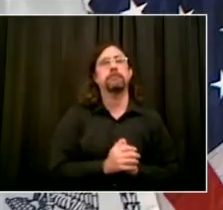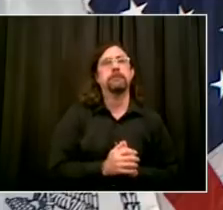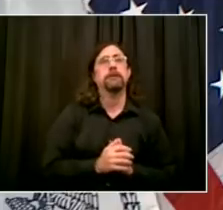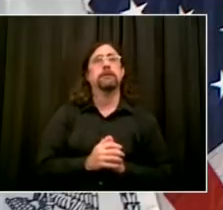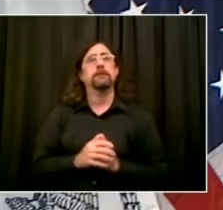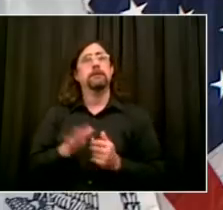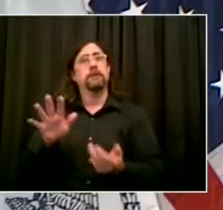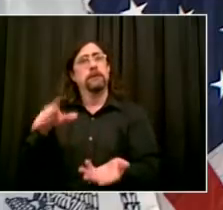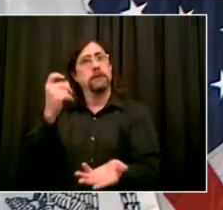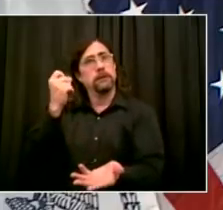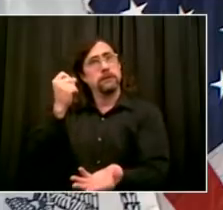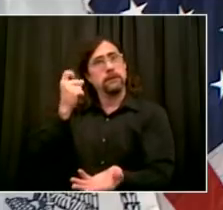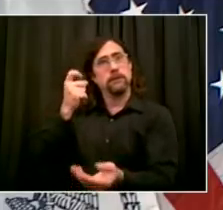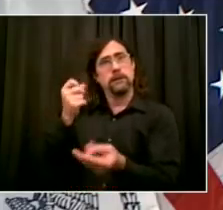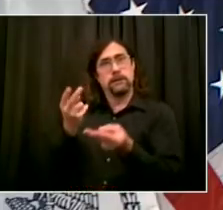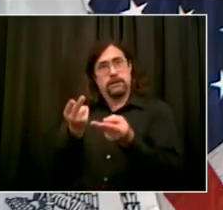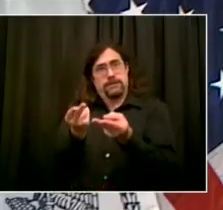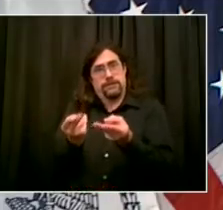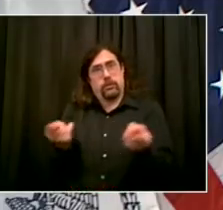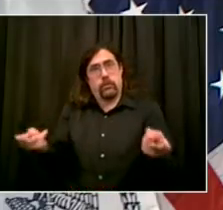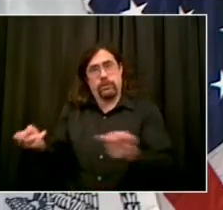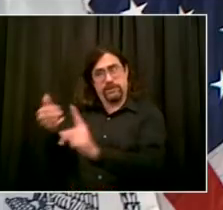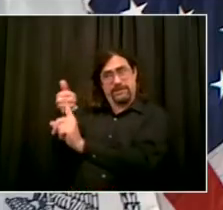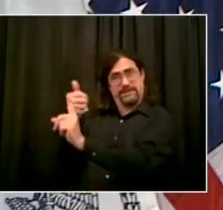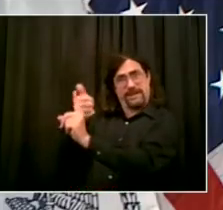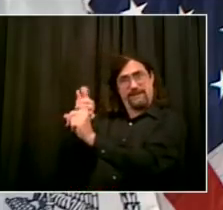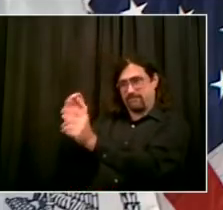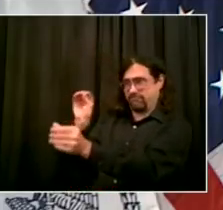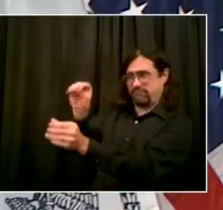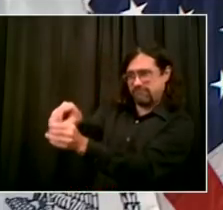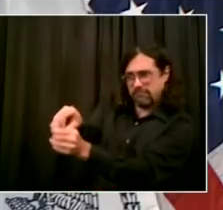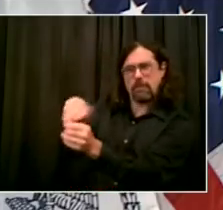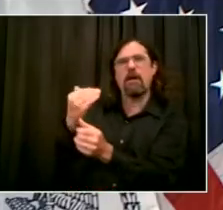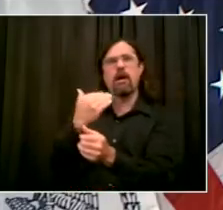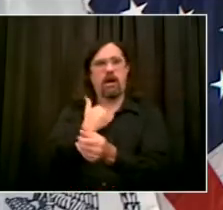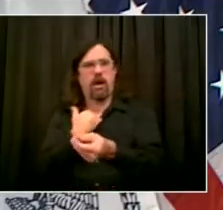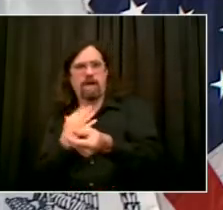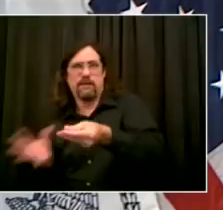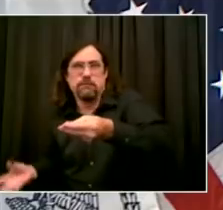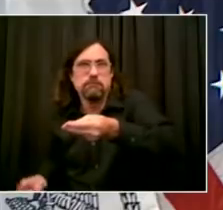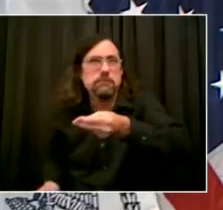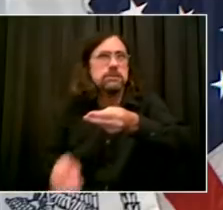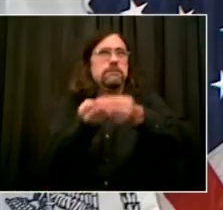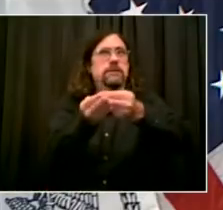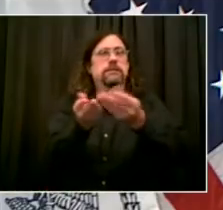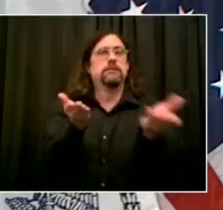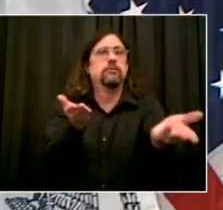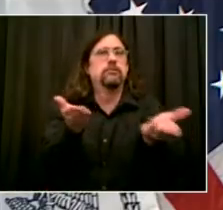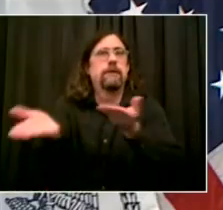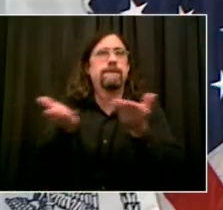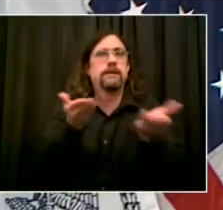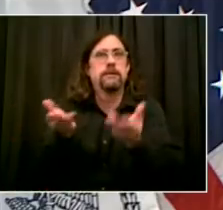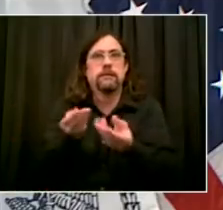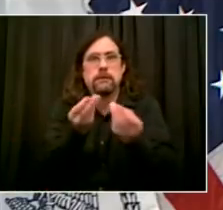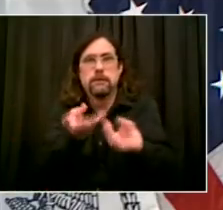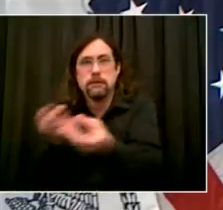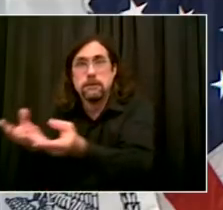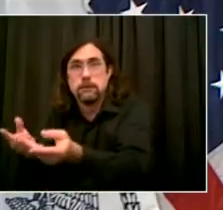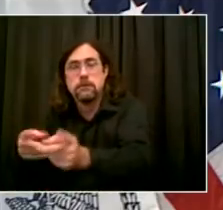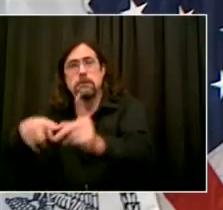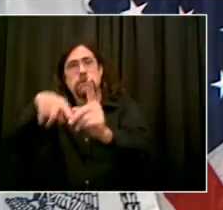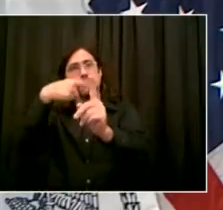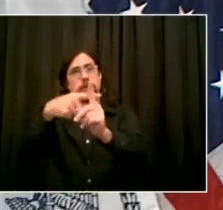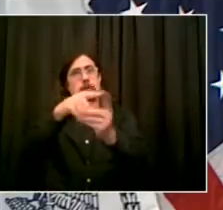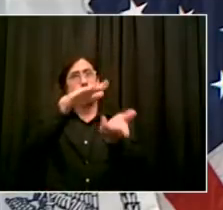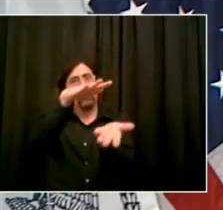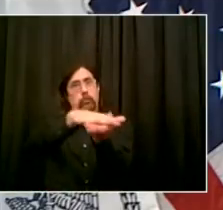made tougher by the pandemic. But for years under this chancellor, it has been a priority to focus on